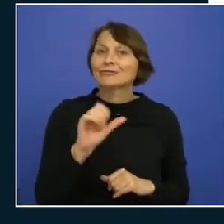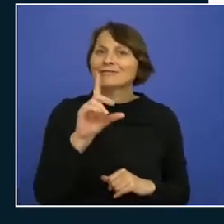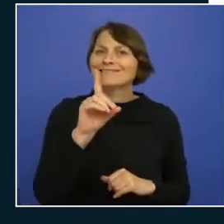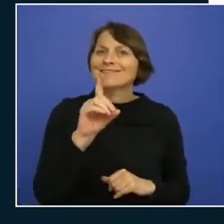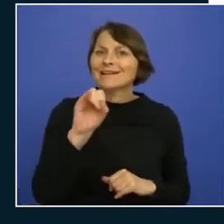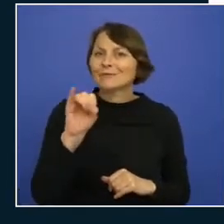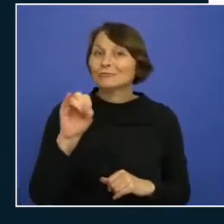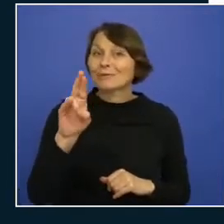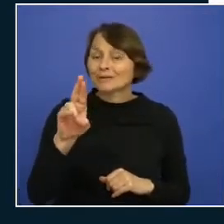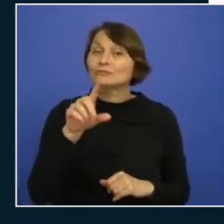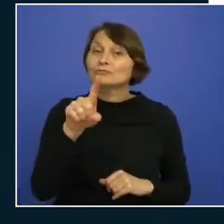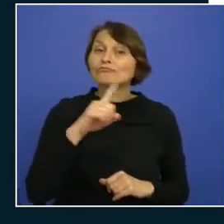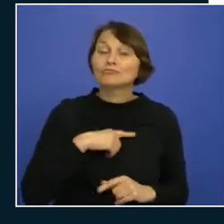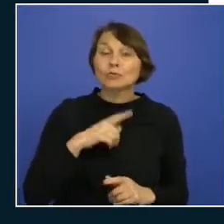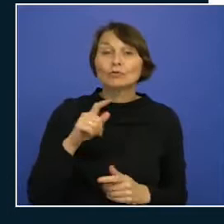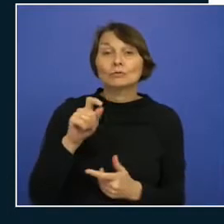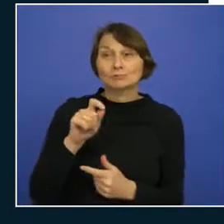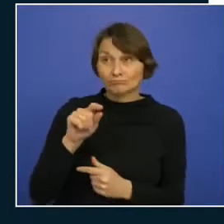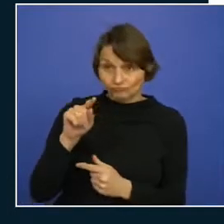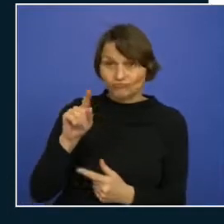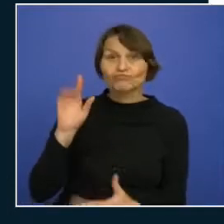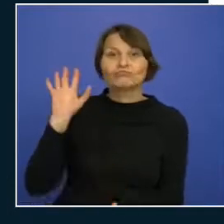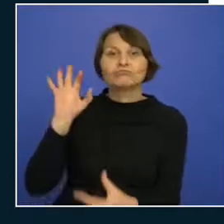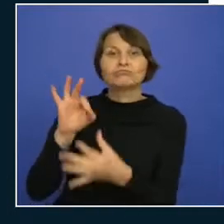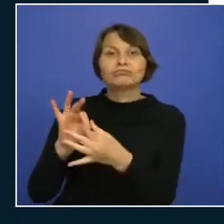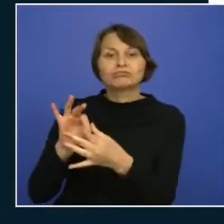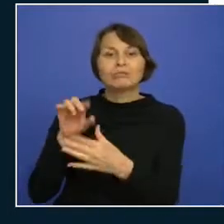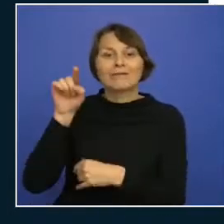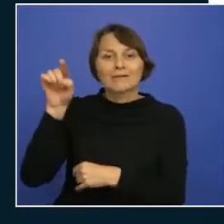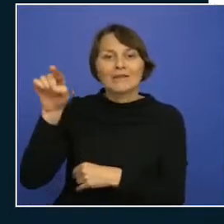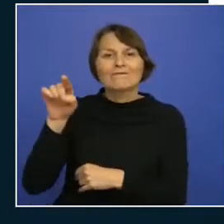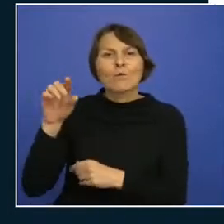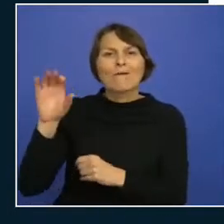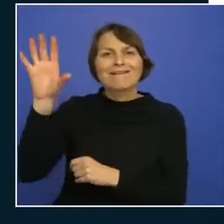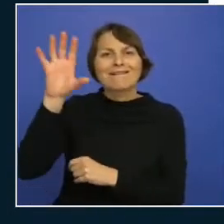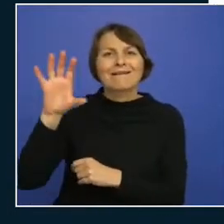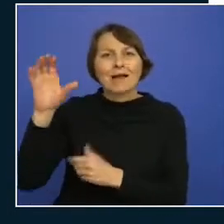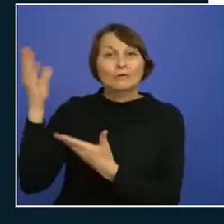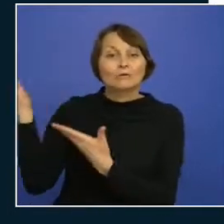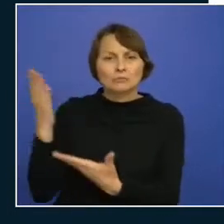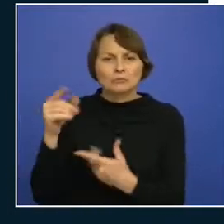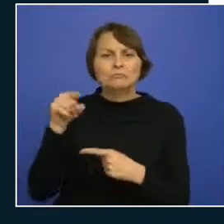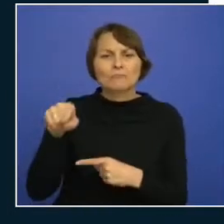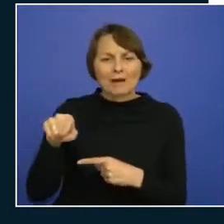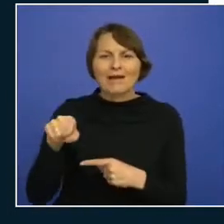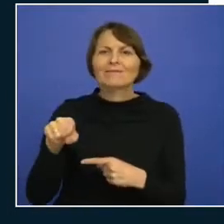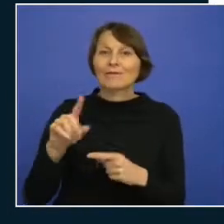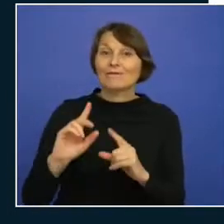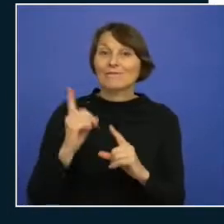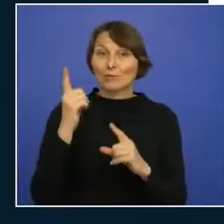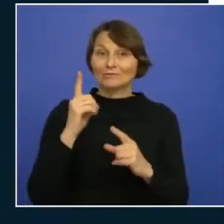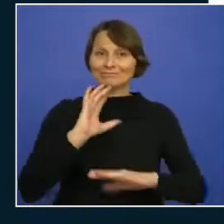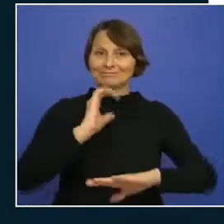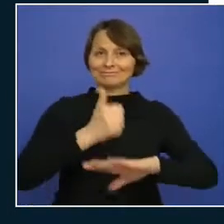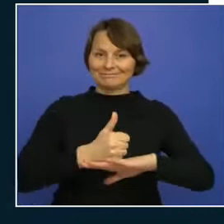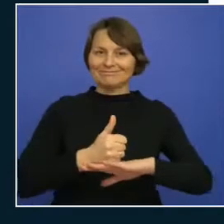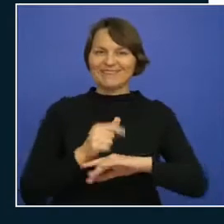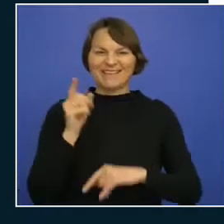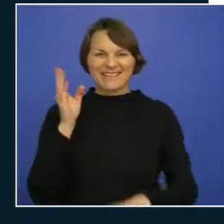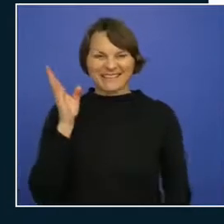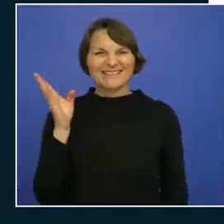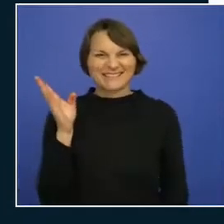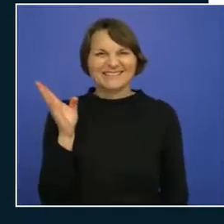such as azure the tenant an azure active directory instance is created and this tenant represents your